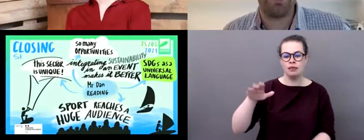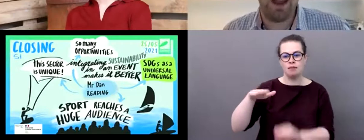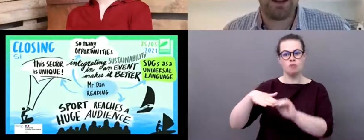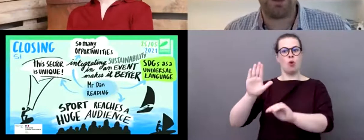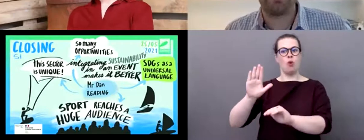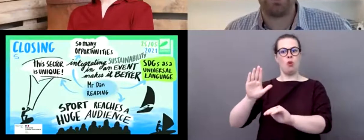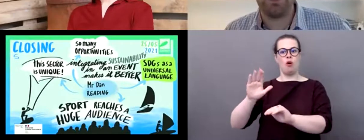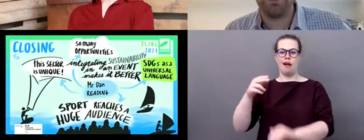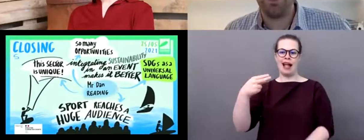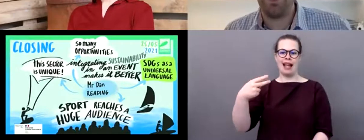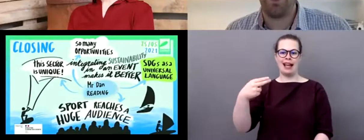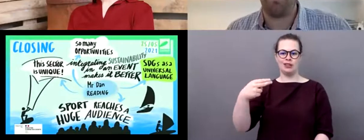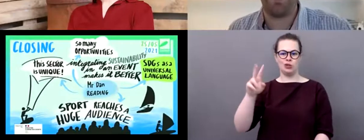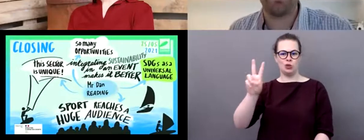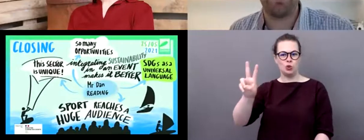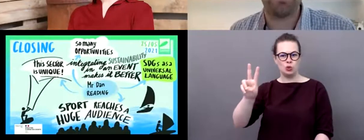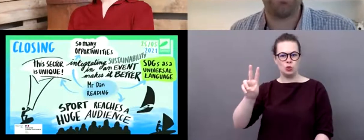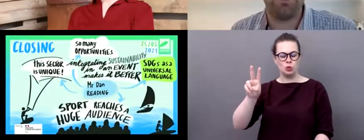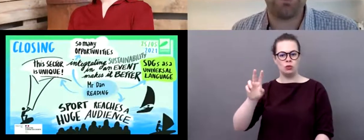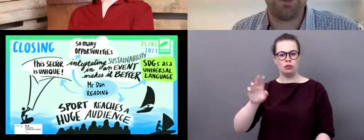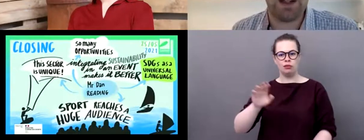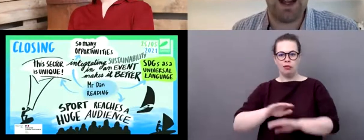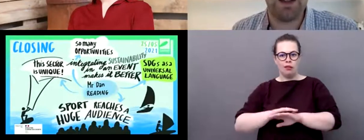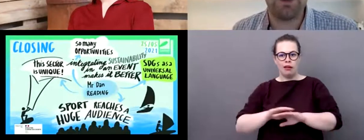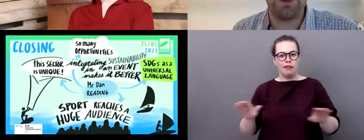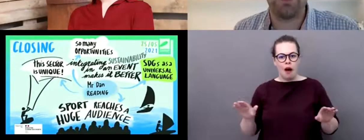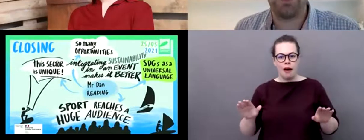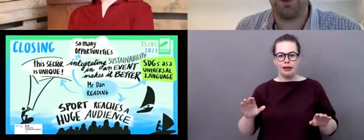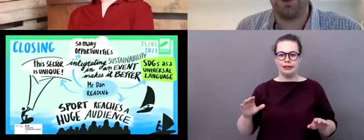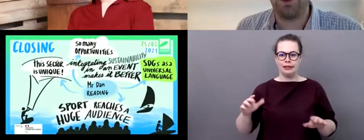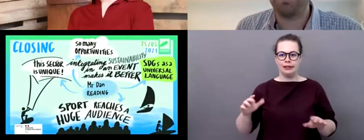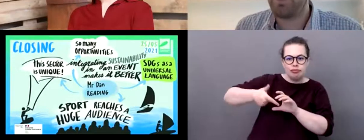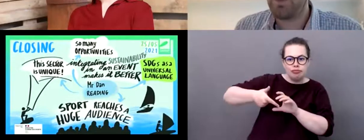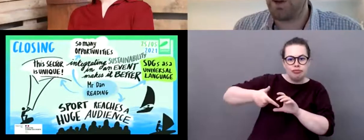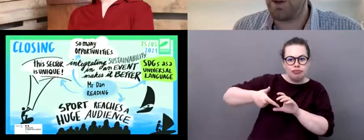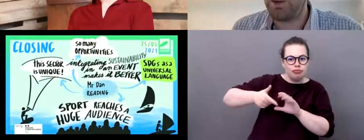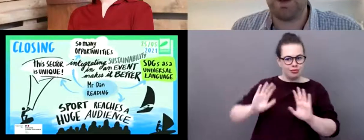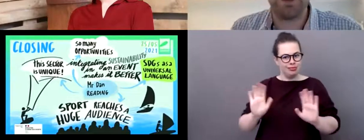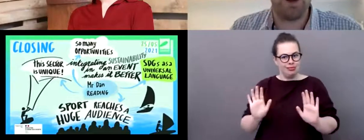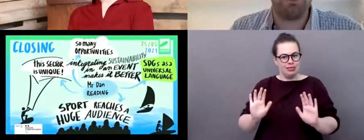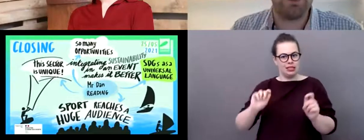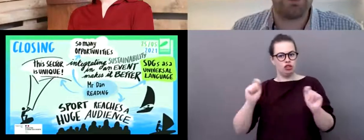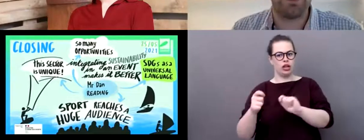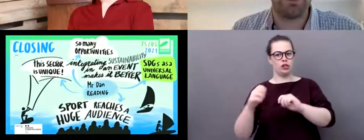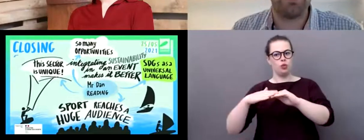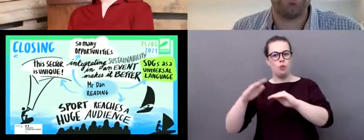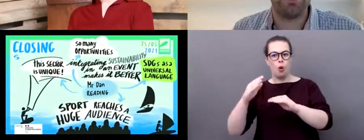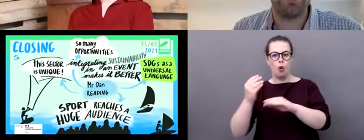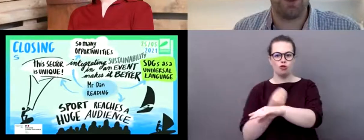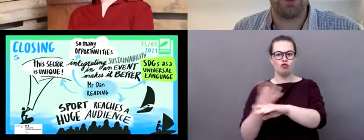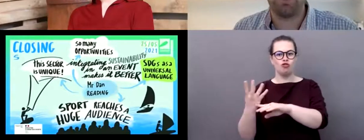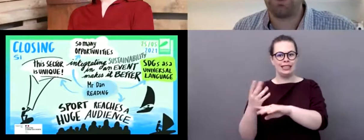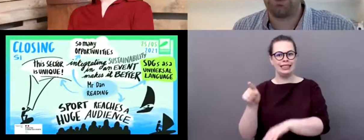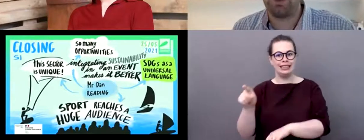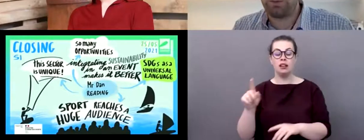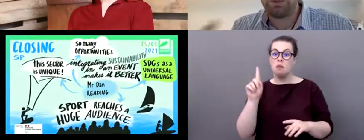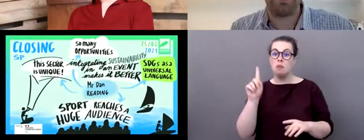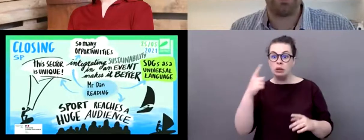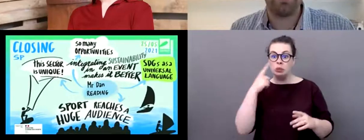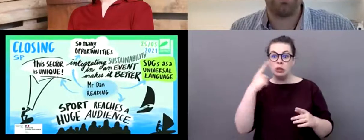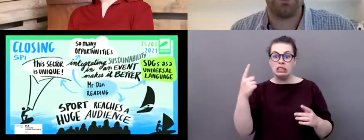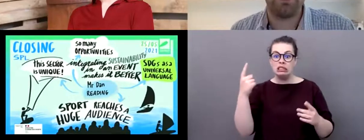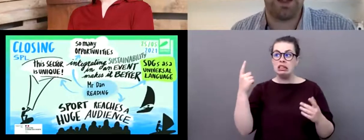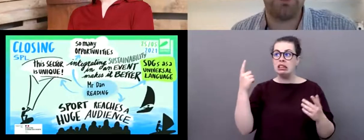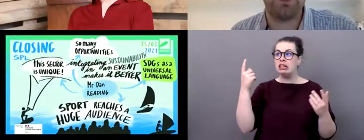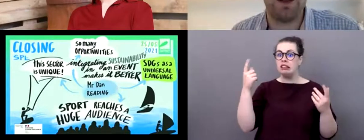which is already there. So that's great. Um, and actually there's not much regulation to, to, to encourage this transition. So we thought we'll